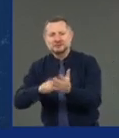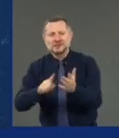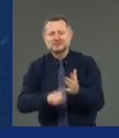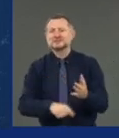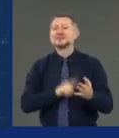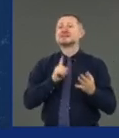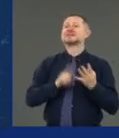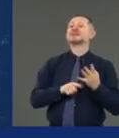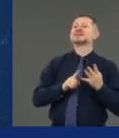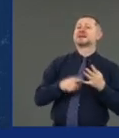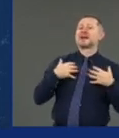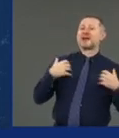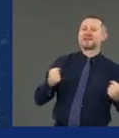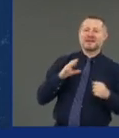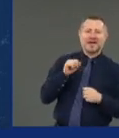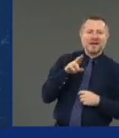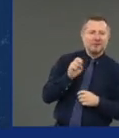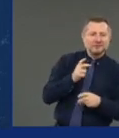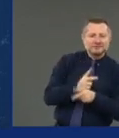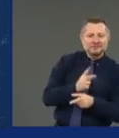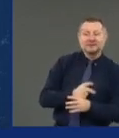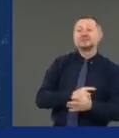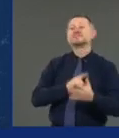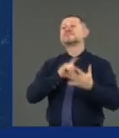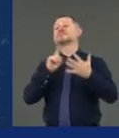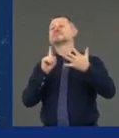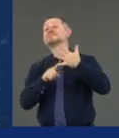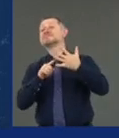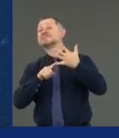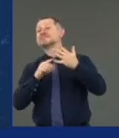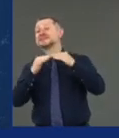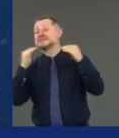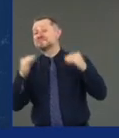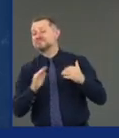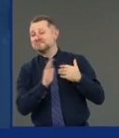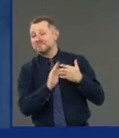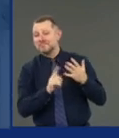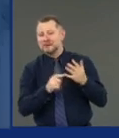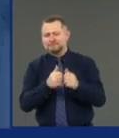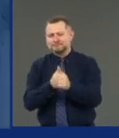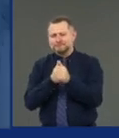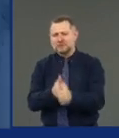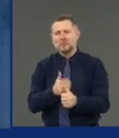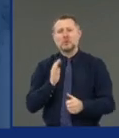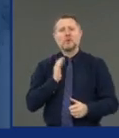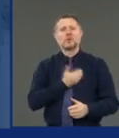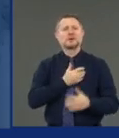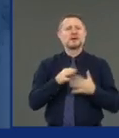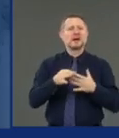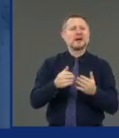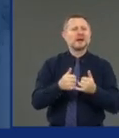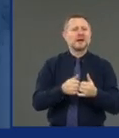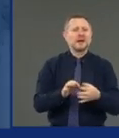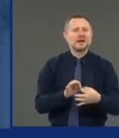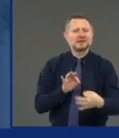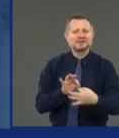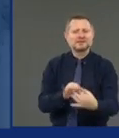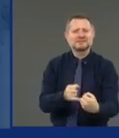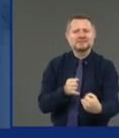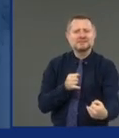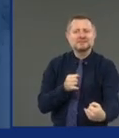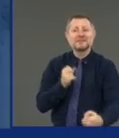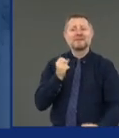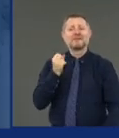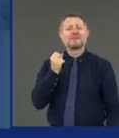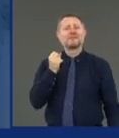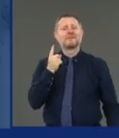enforcement of all the procedures around reopening. But at the same time, the